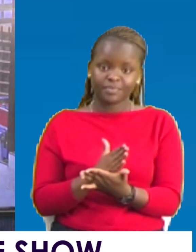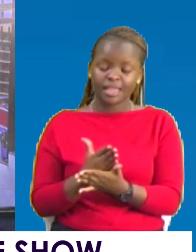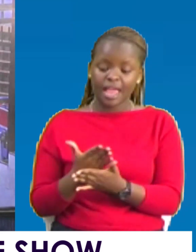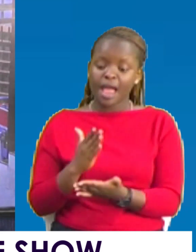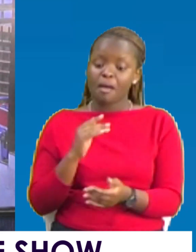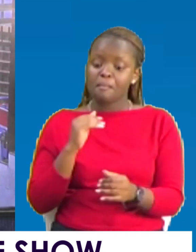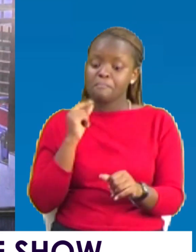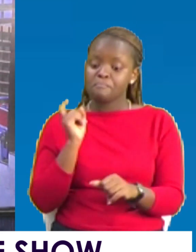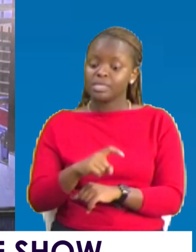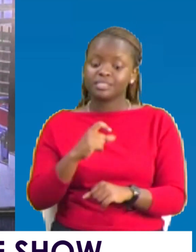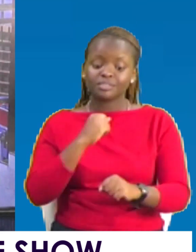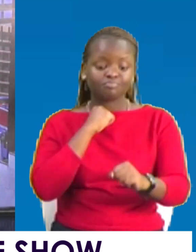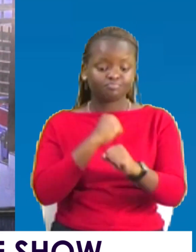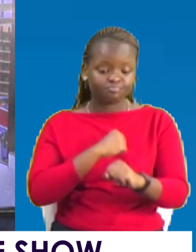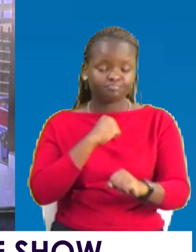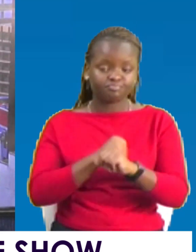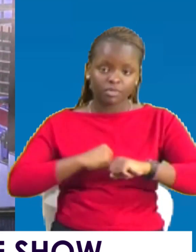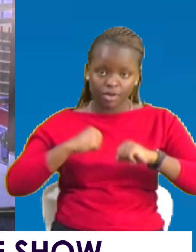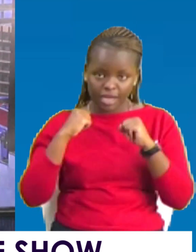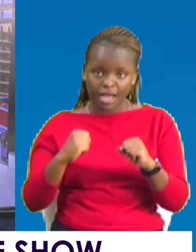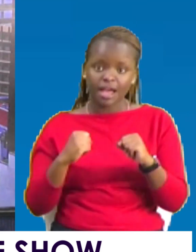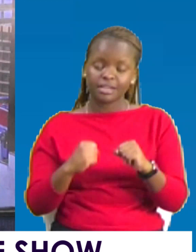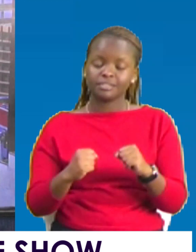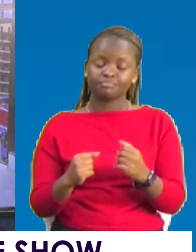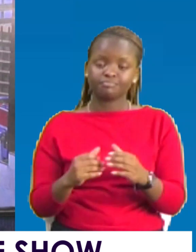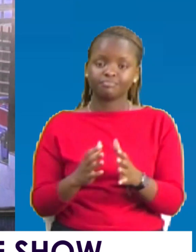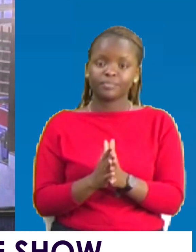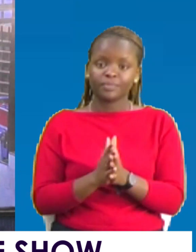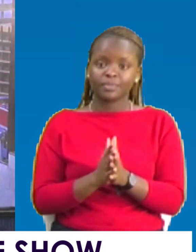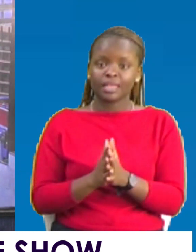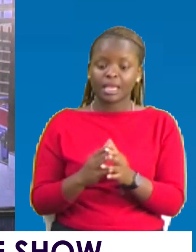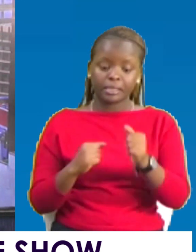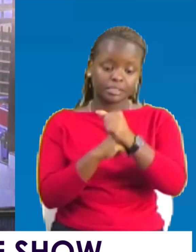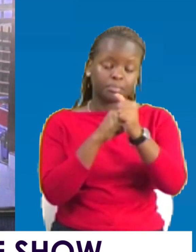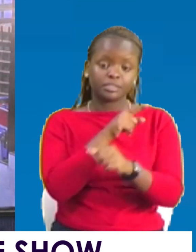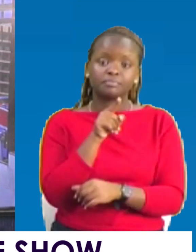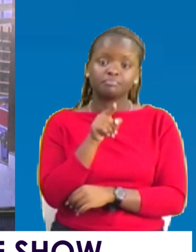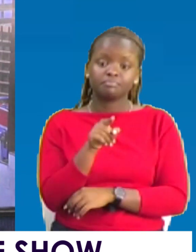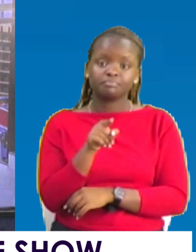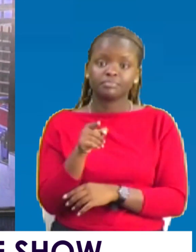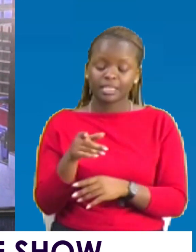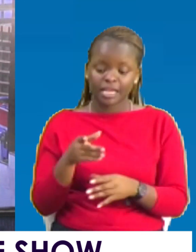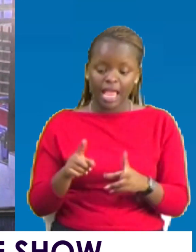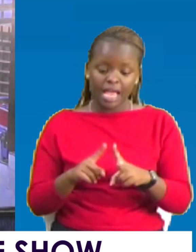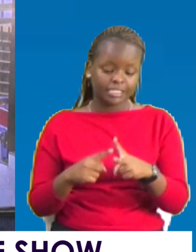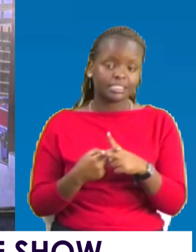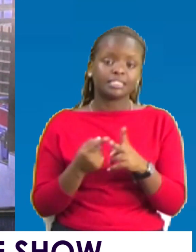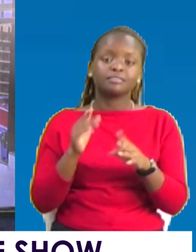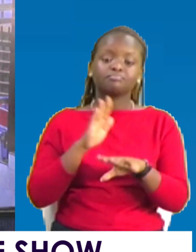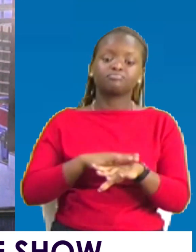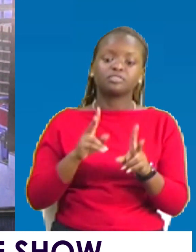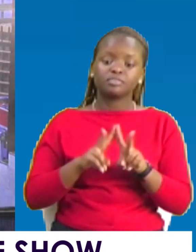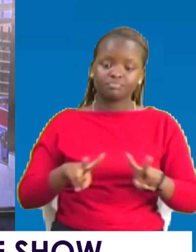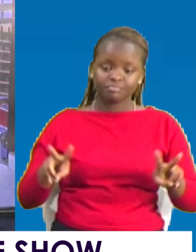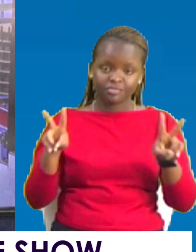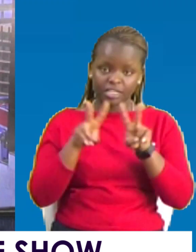need to work hard to birth this because in that truth and reality, we can birth up the right virtues. That